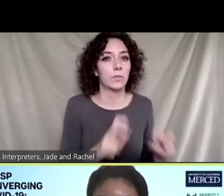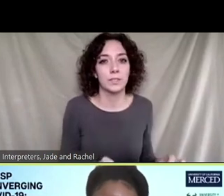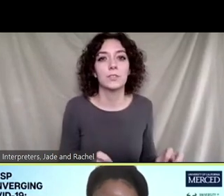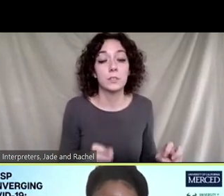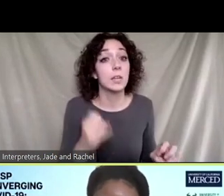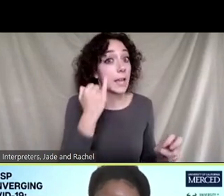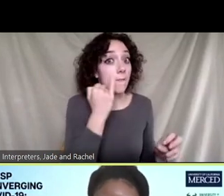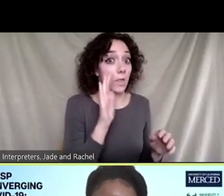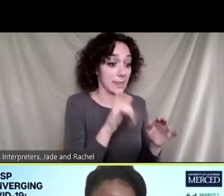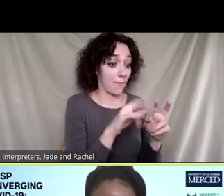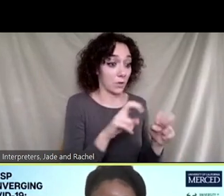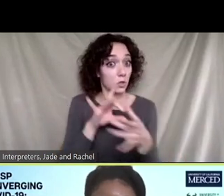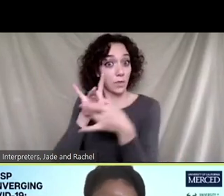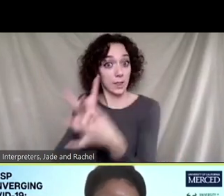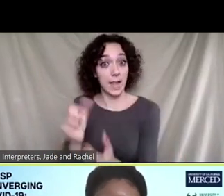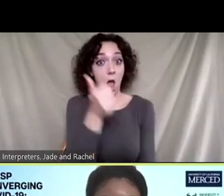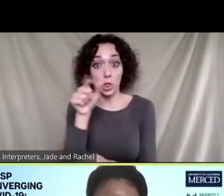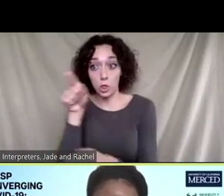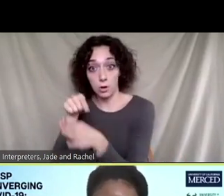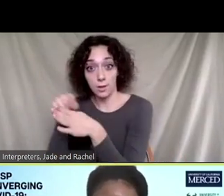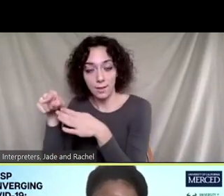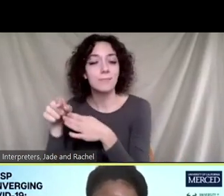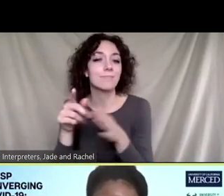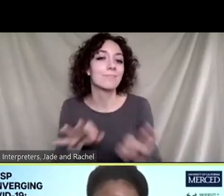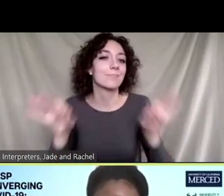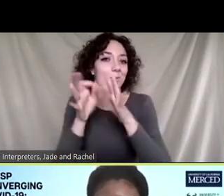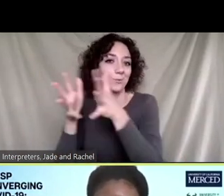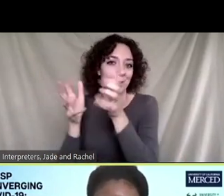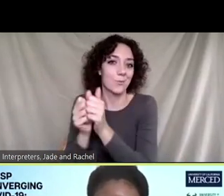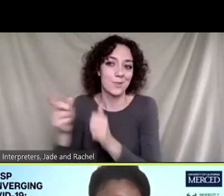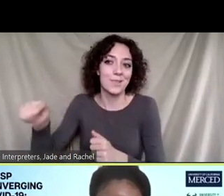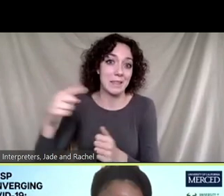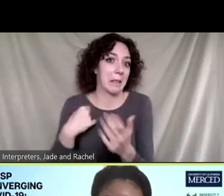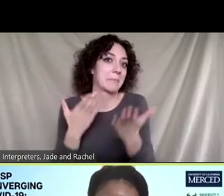related to that media. So that's my recommendation.